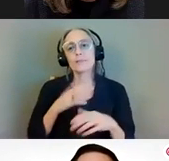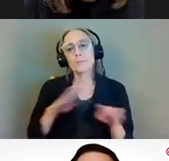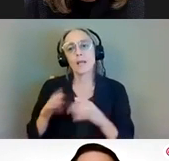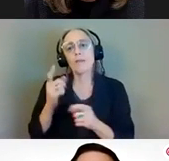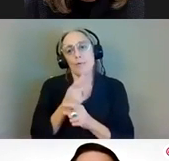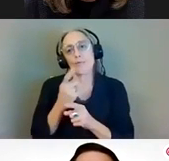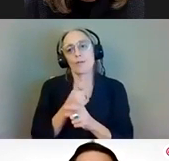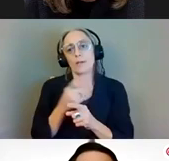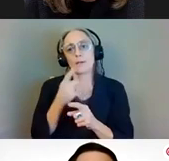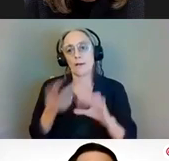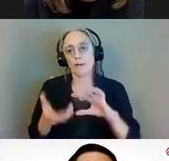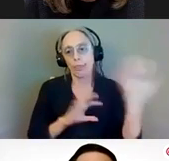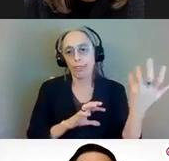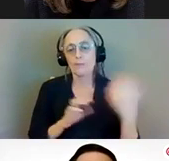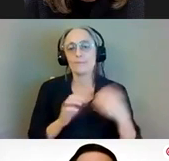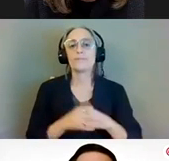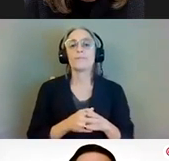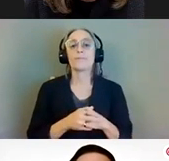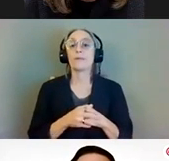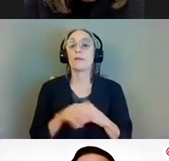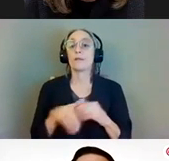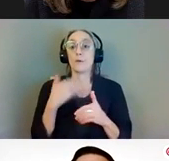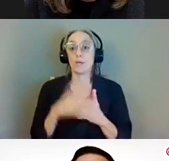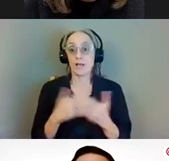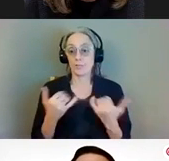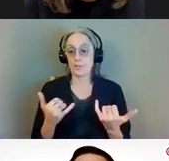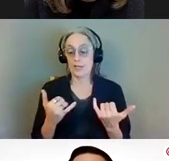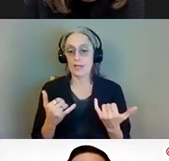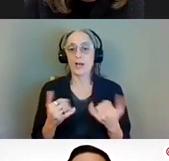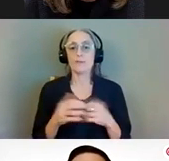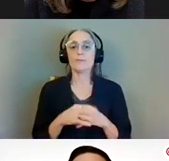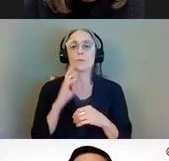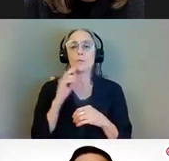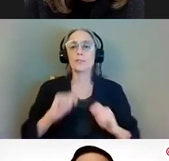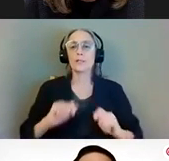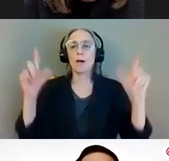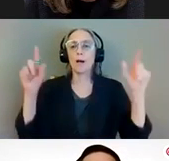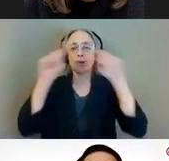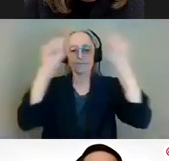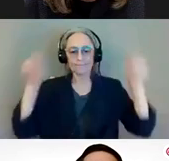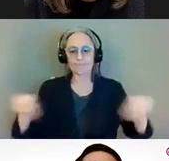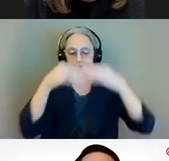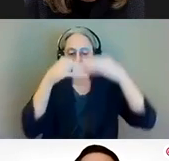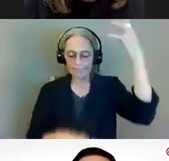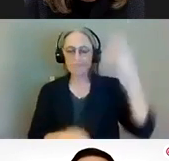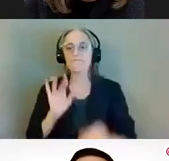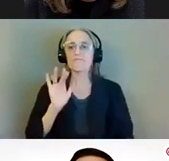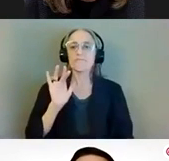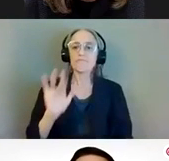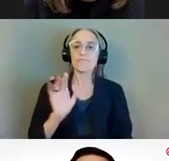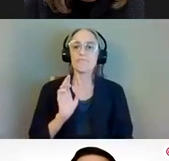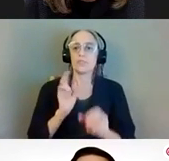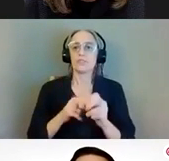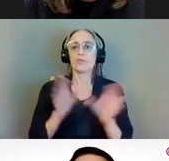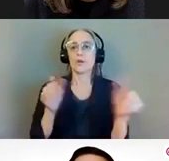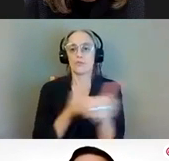um so what's going to happen next is uh there should be a pop-up that comes up on your screen you'll see the different